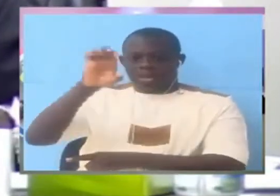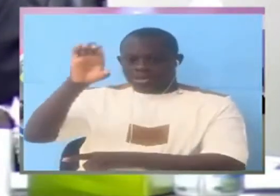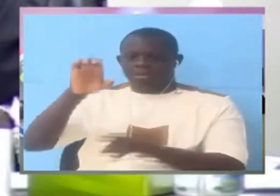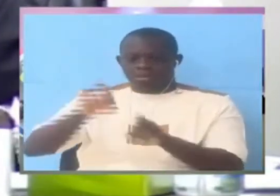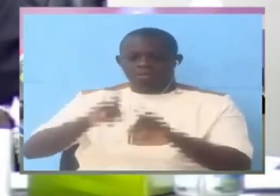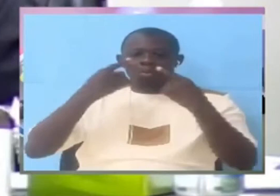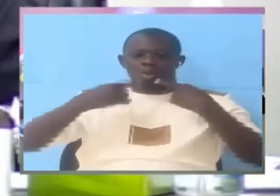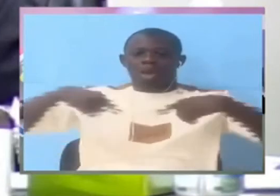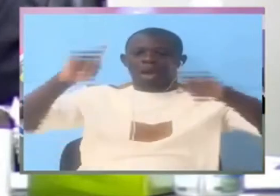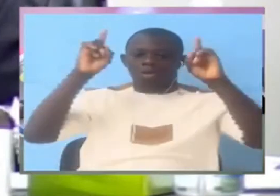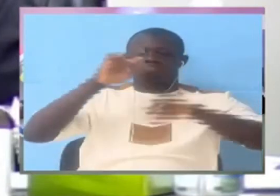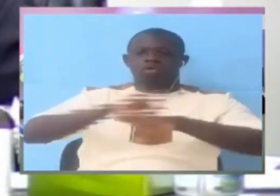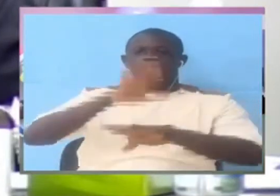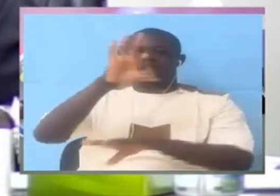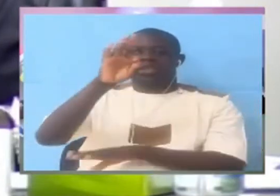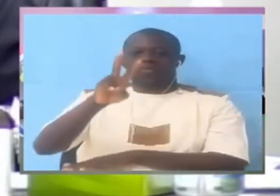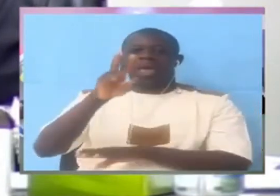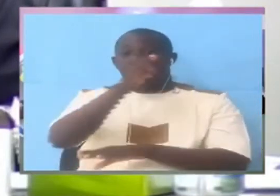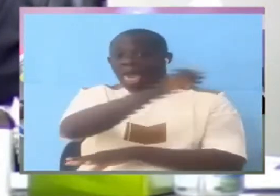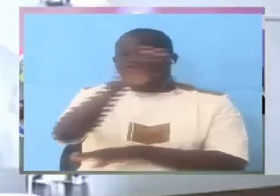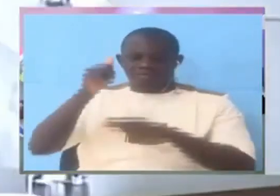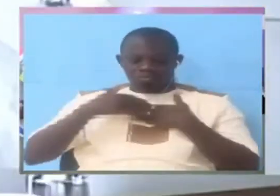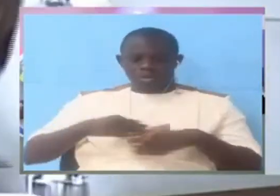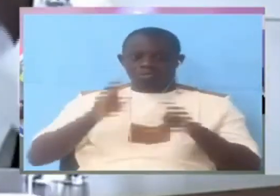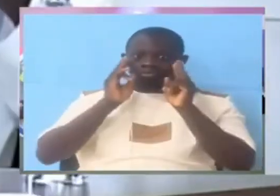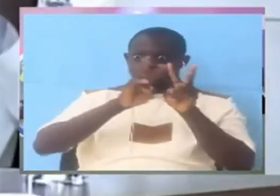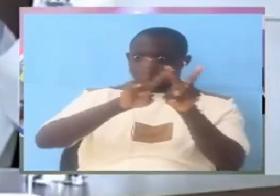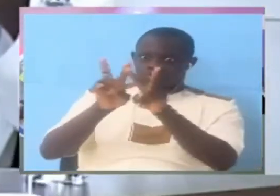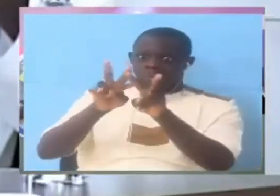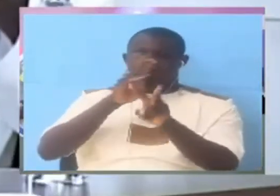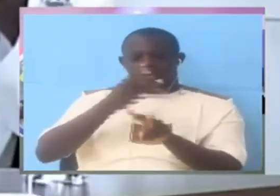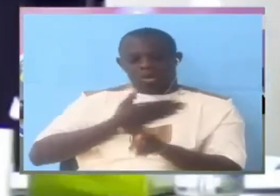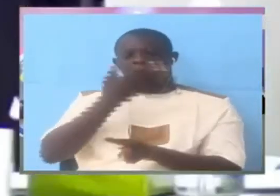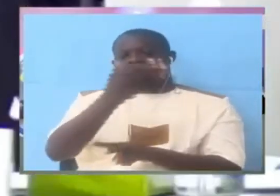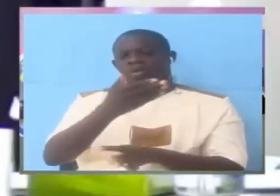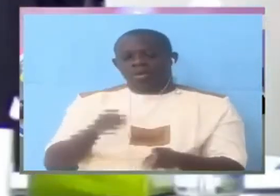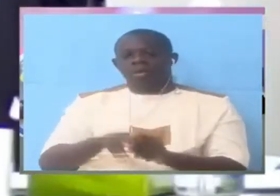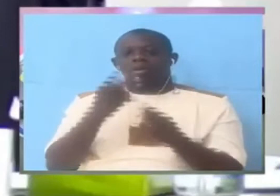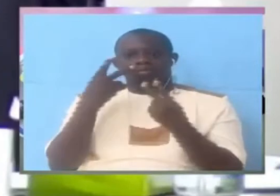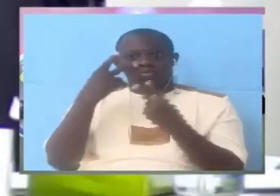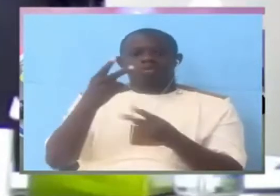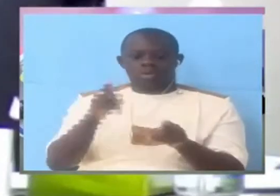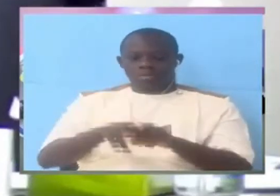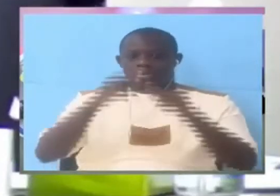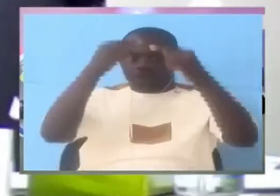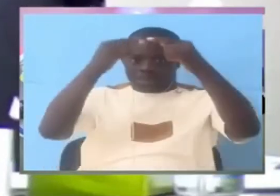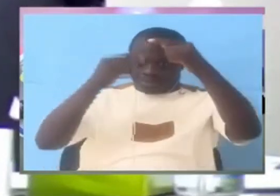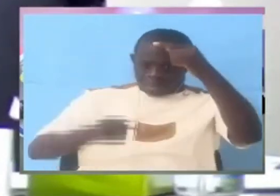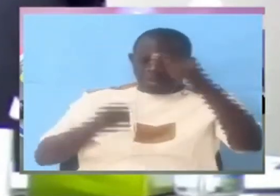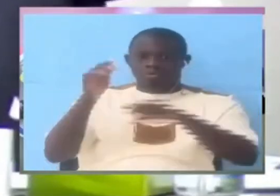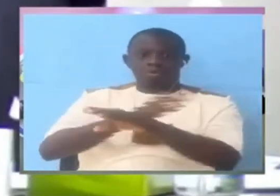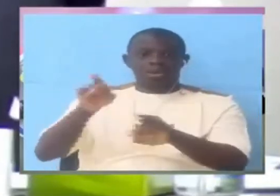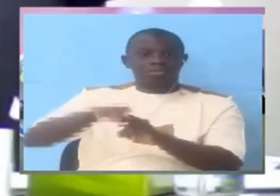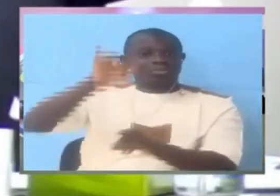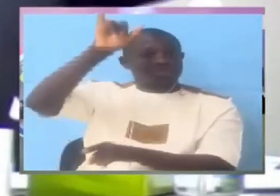on TV. Everybody sees who is here. Yes. Okay. Okay. So, look, we took these statements we had written ages